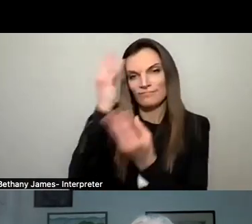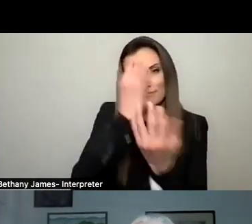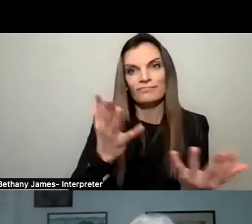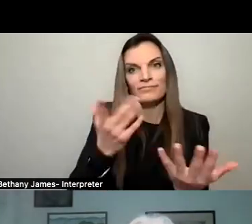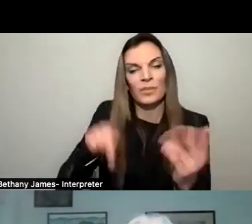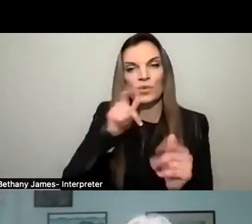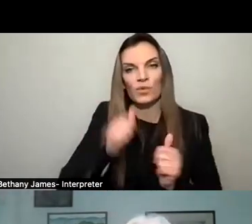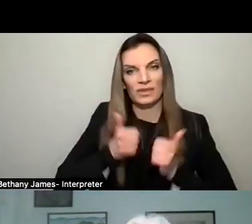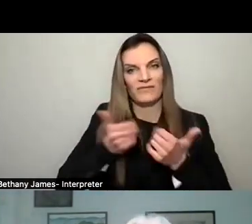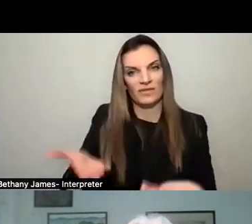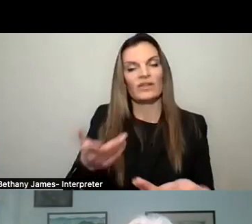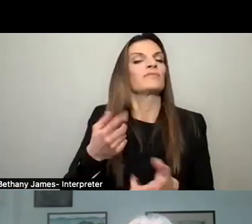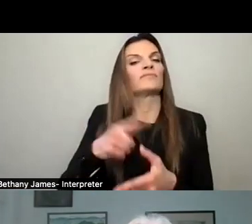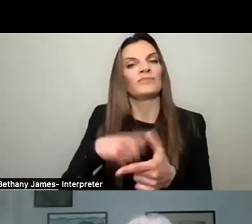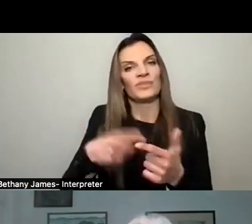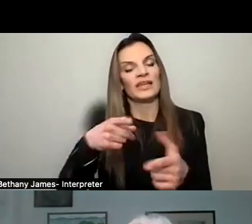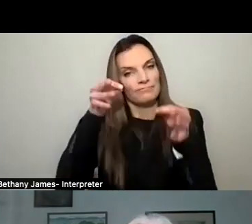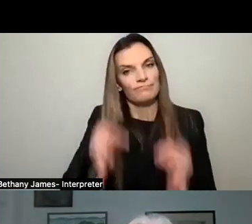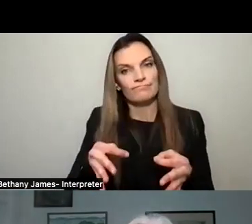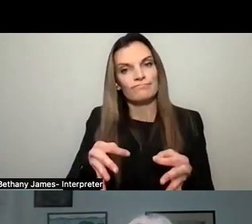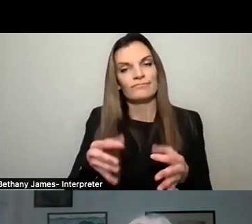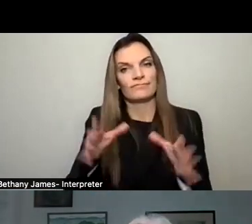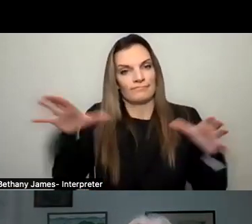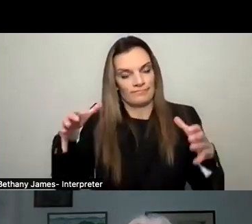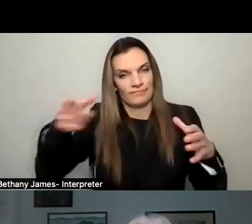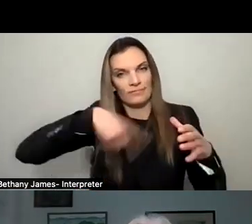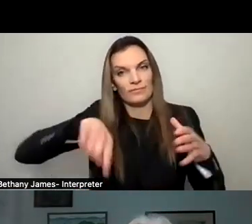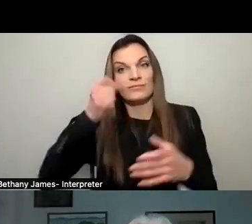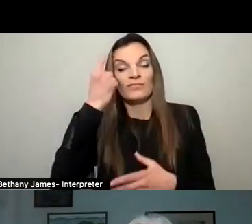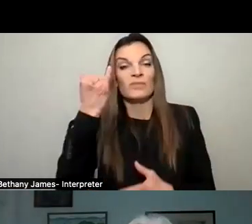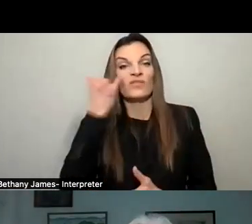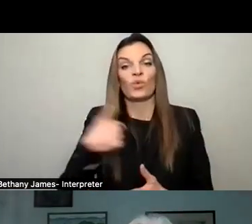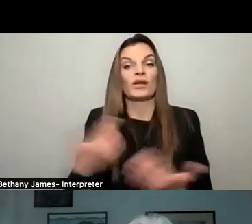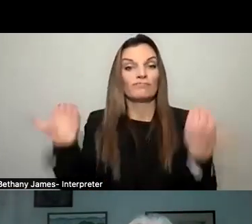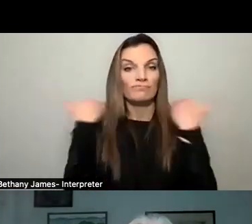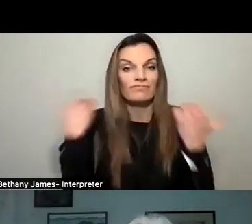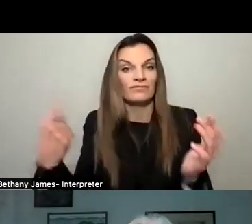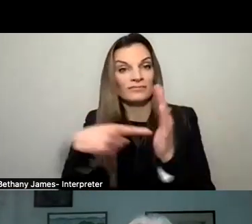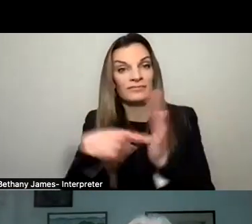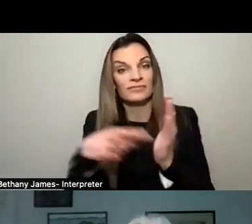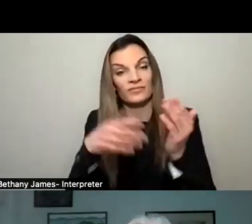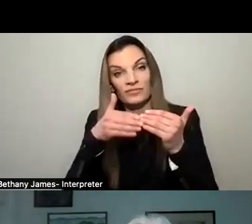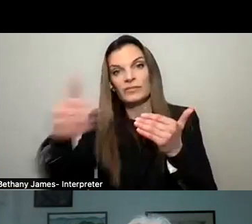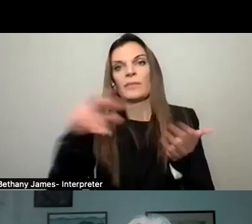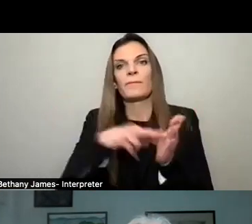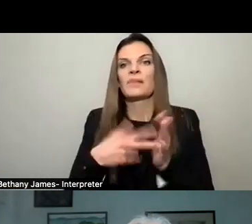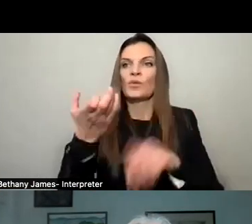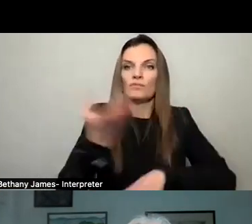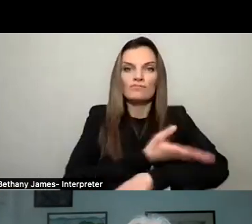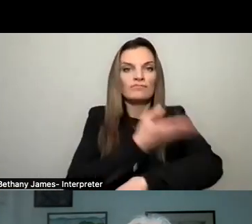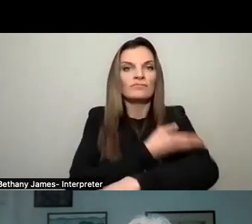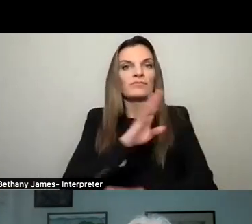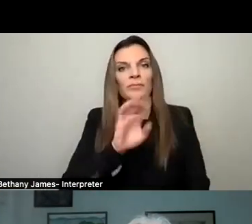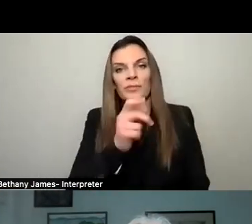decisions together because long-term high debt will impact our ability to do things on the revitalization of Beekman,